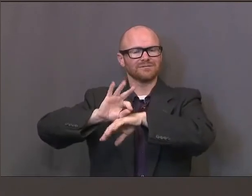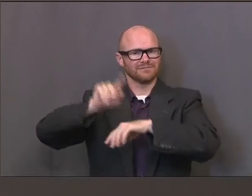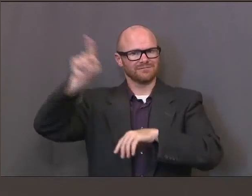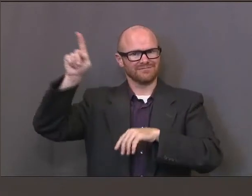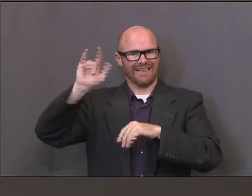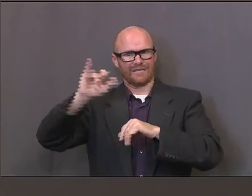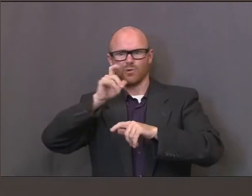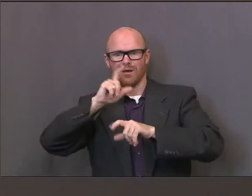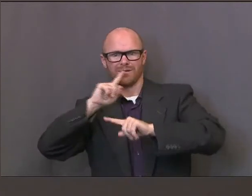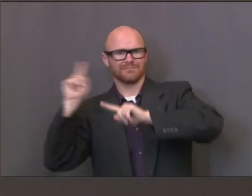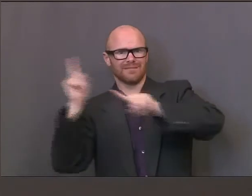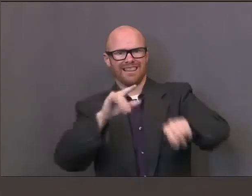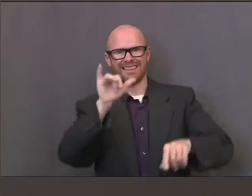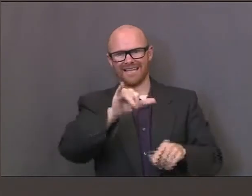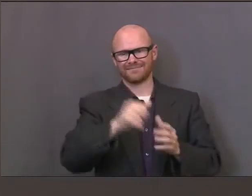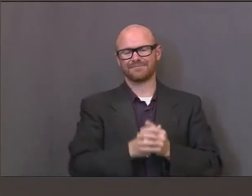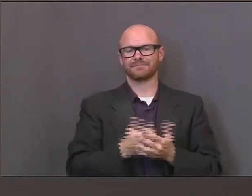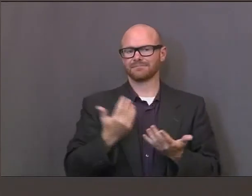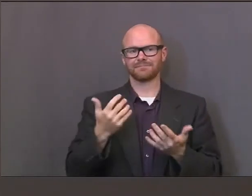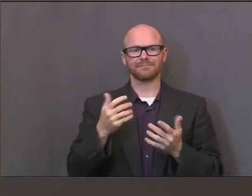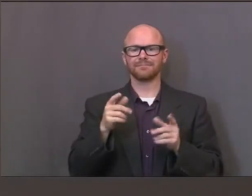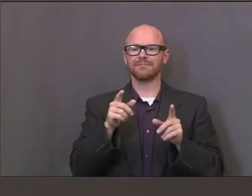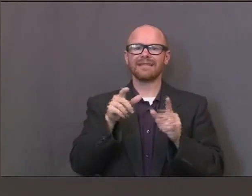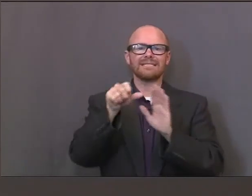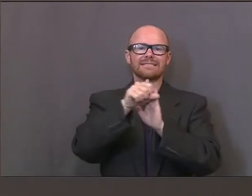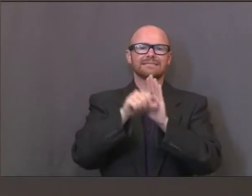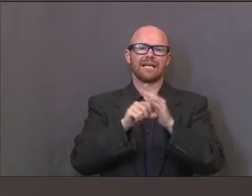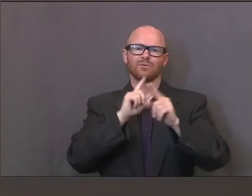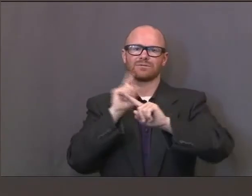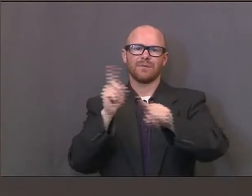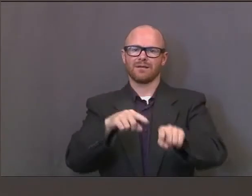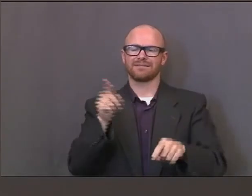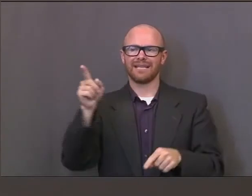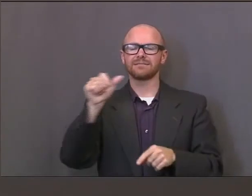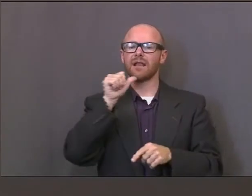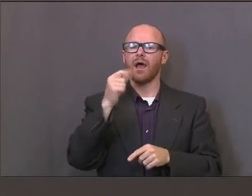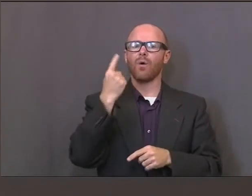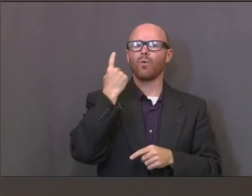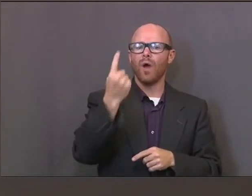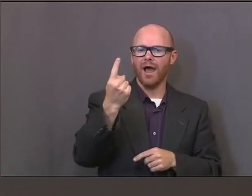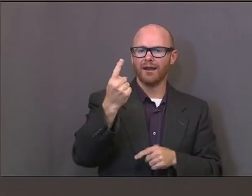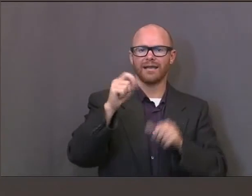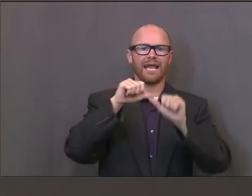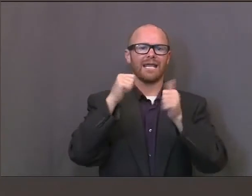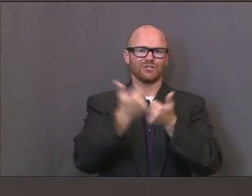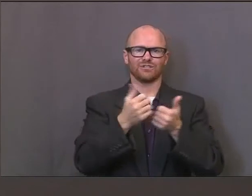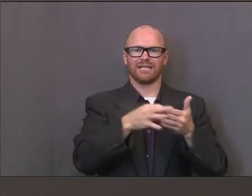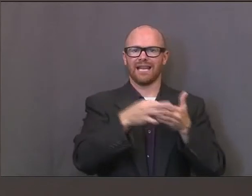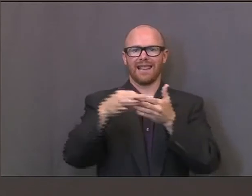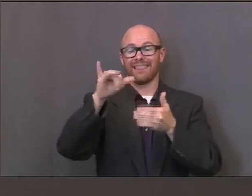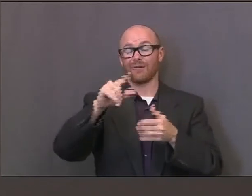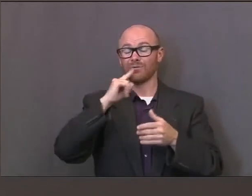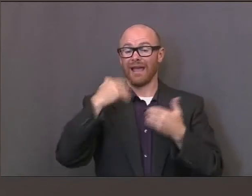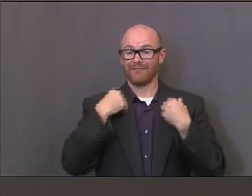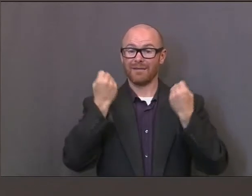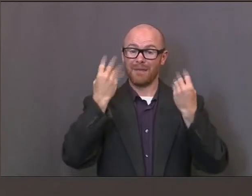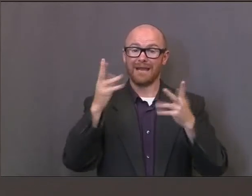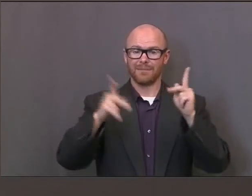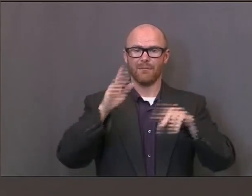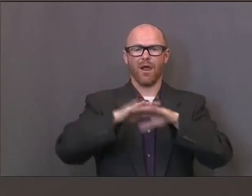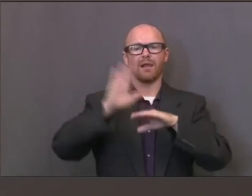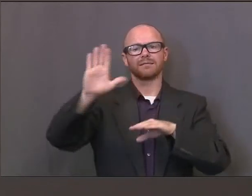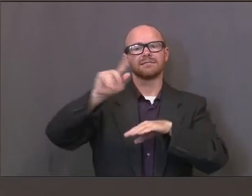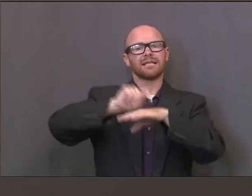And so, again, just like a state response, it's not one single agency leading all of the strategy. It's a coordinated response among a lot of